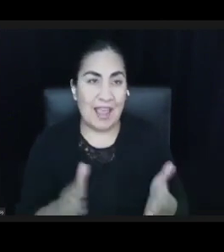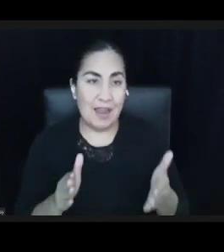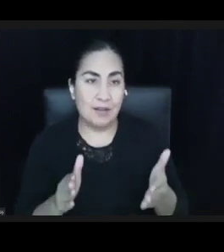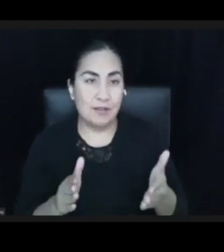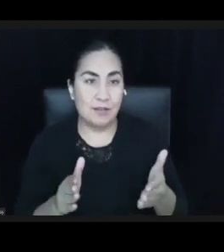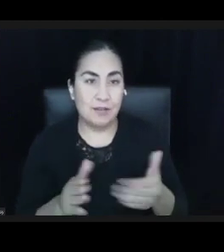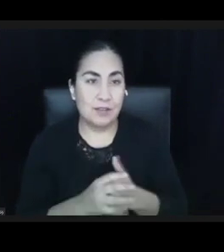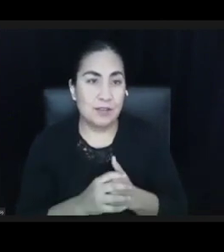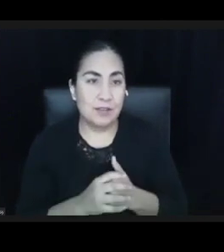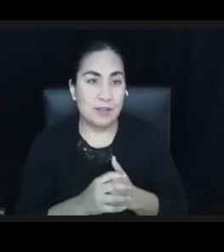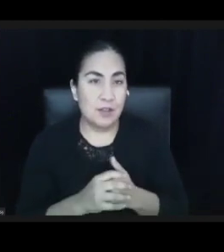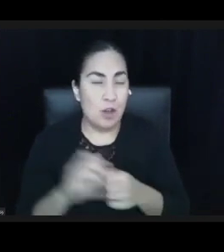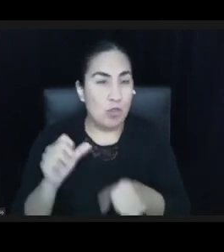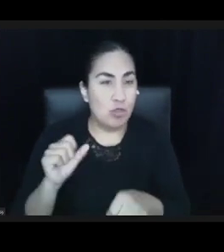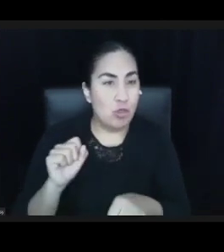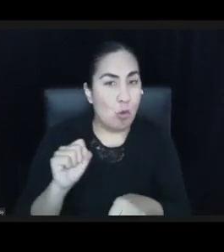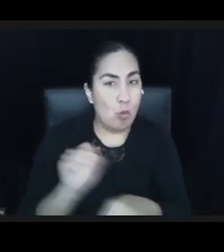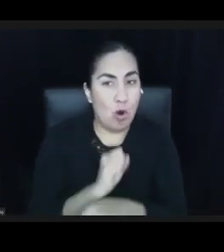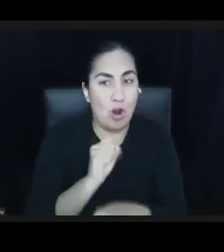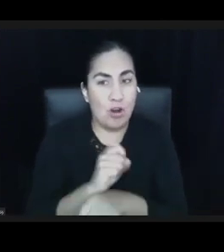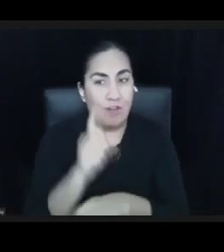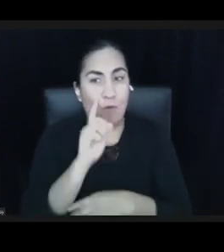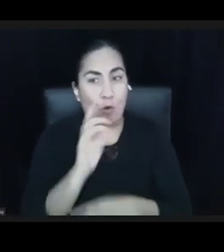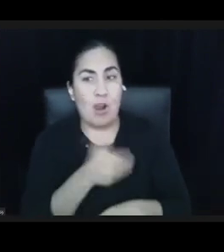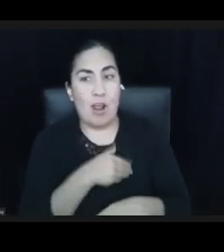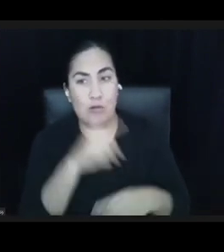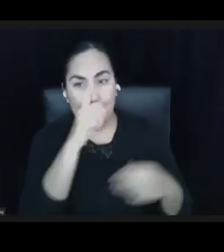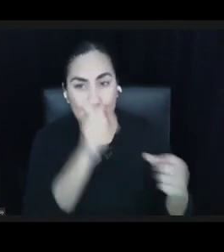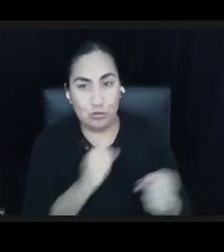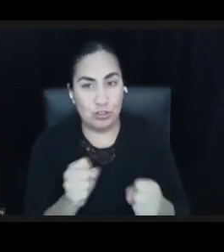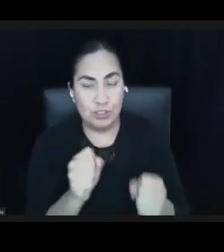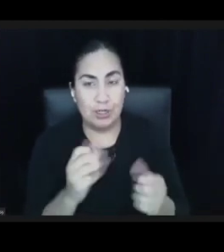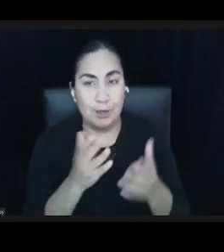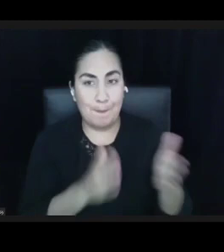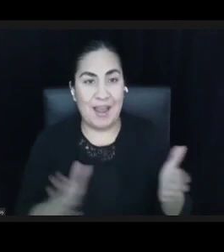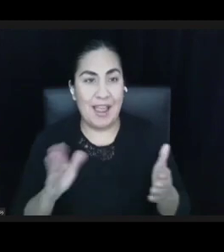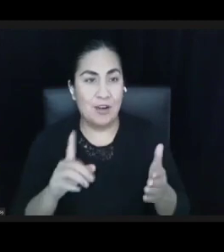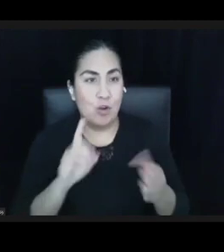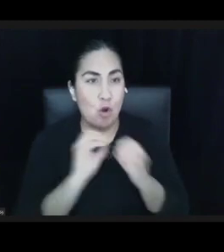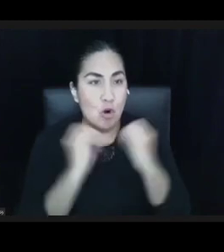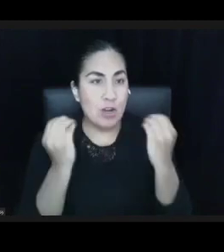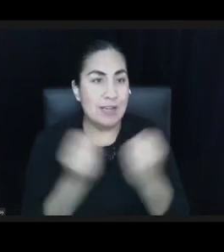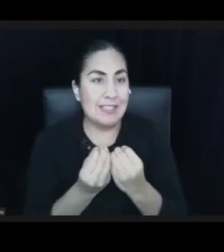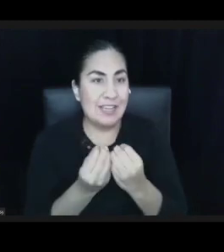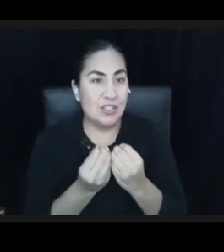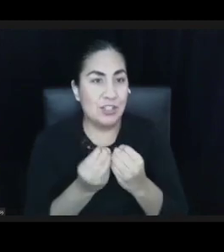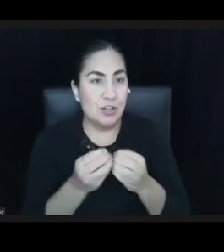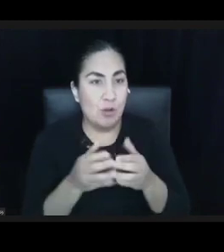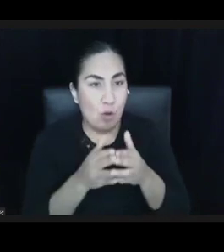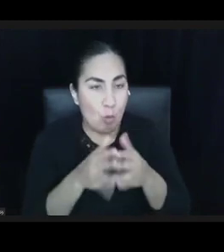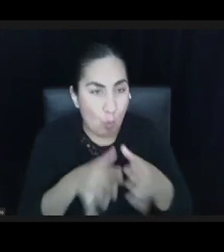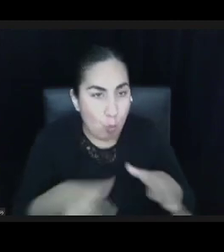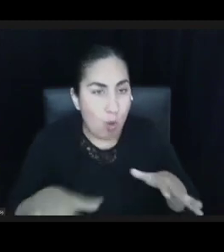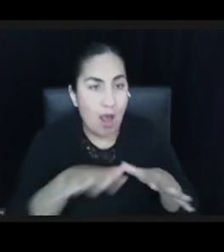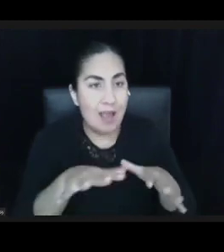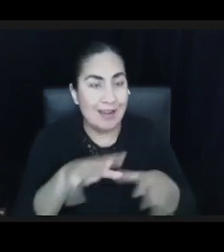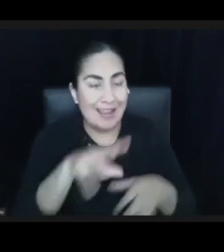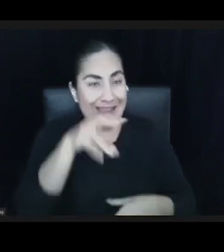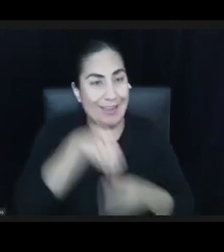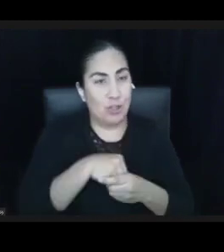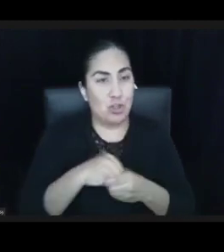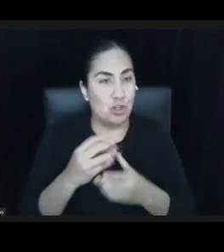The work of the strategic plan was organizational-wide with internal, external,